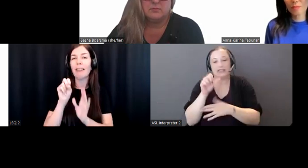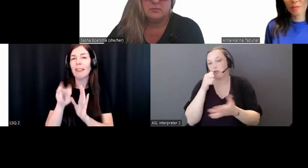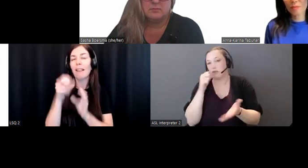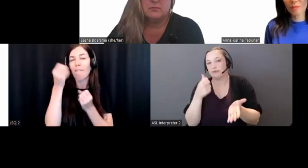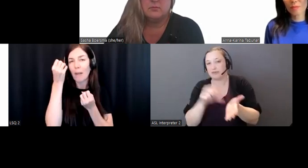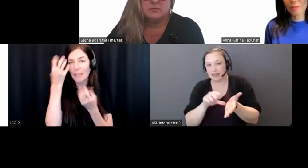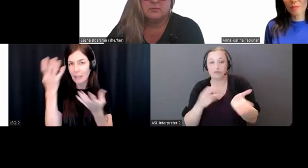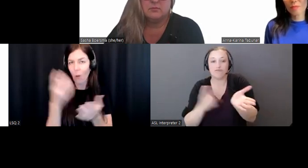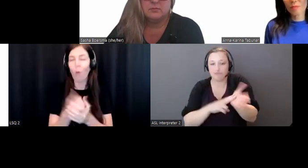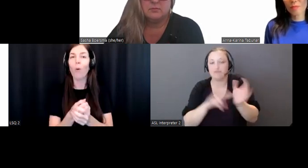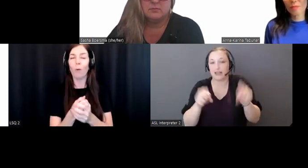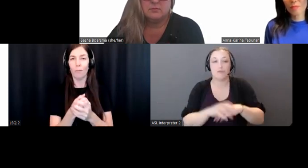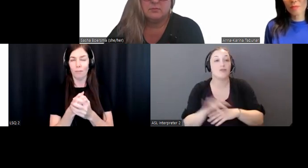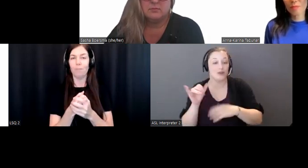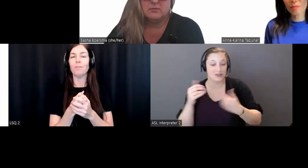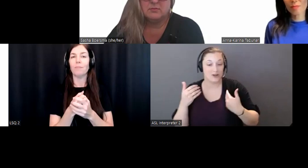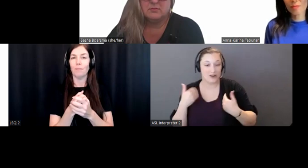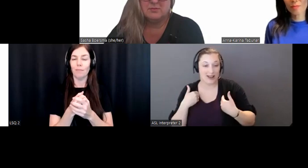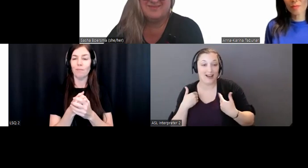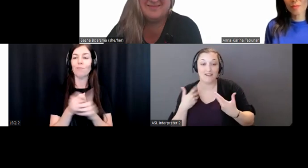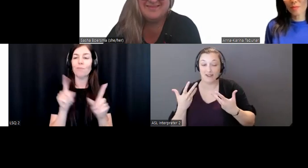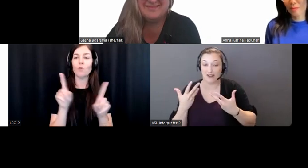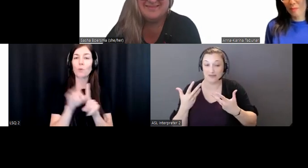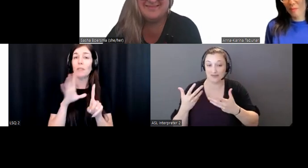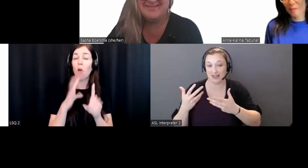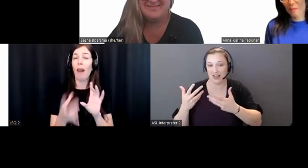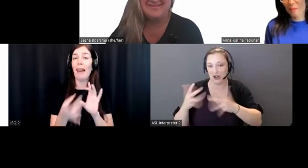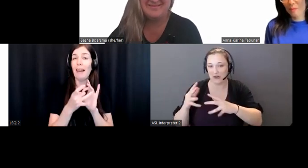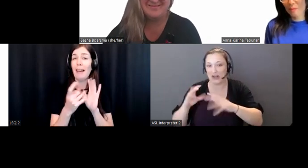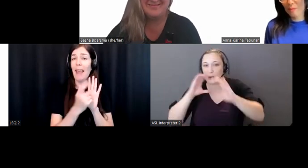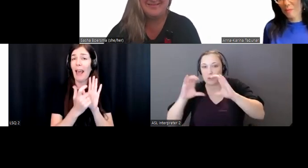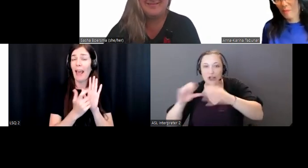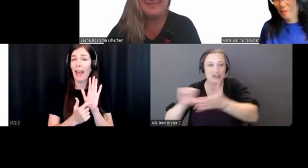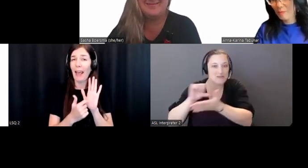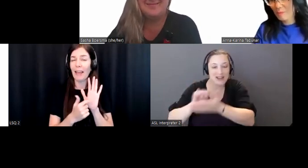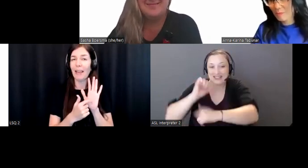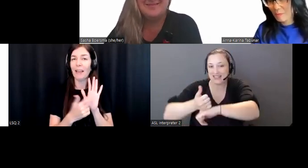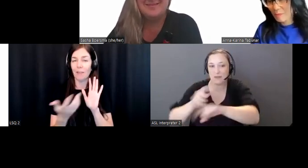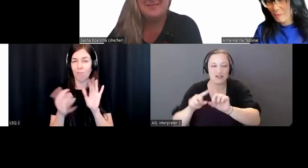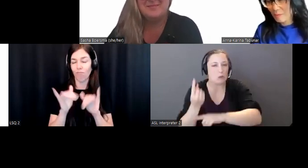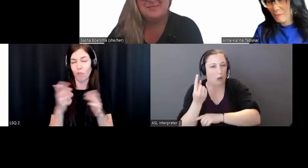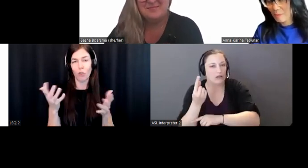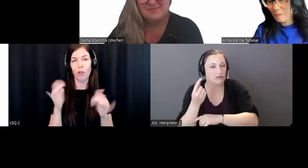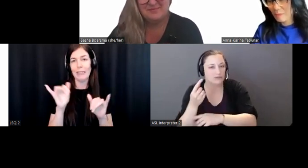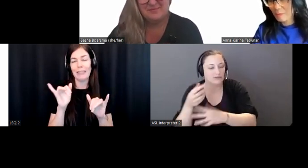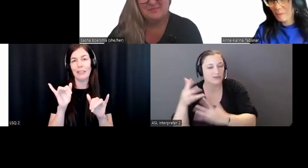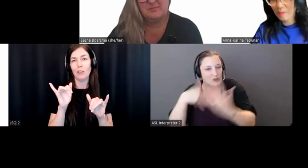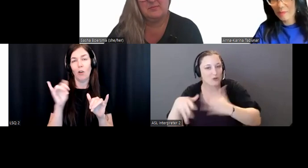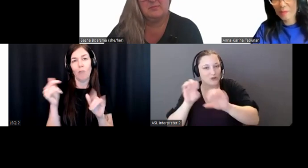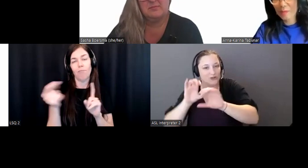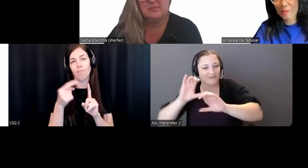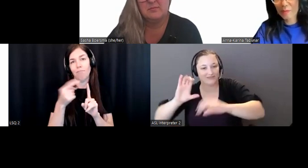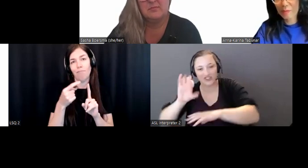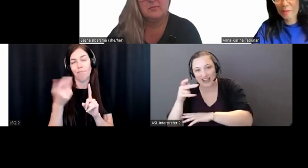as well. I do know it was created to post my role originally, but that is our one and only social channel. And as we are working developing